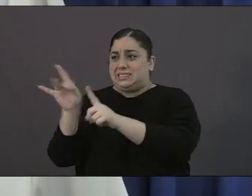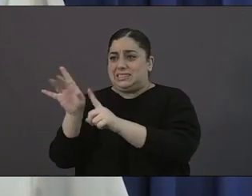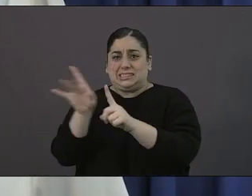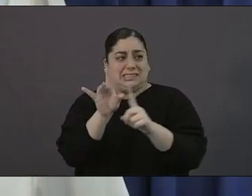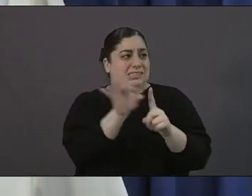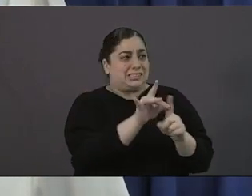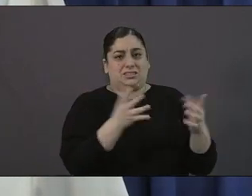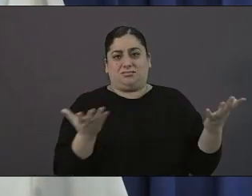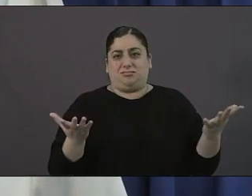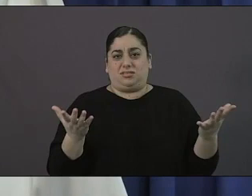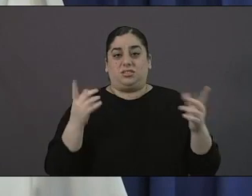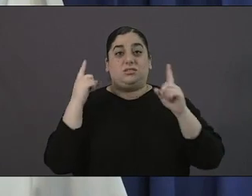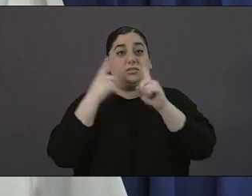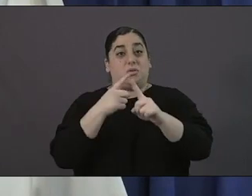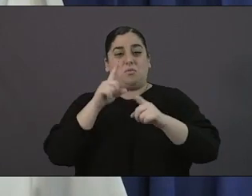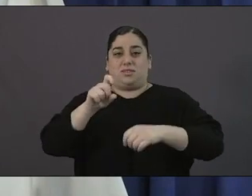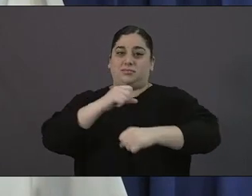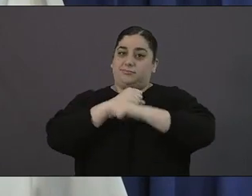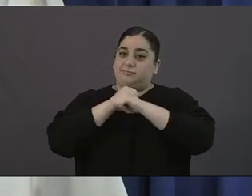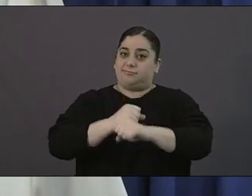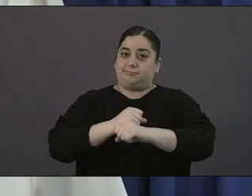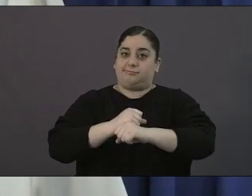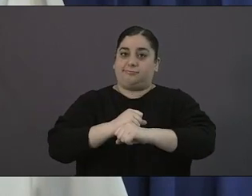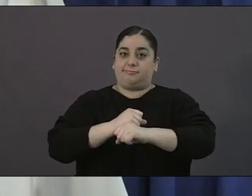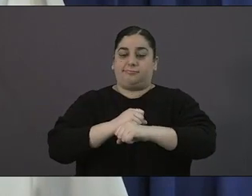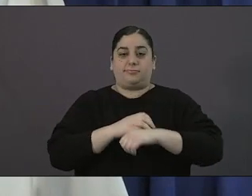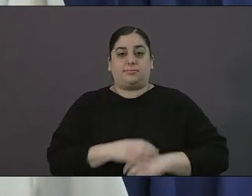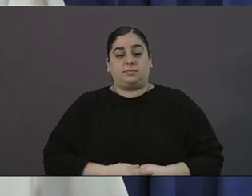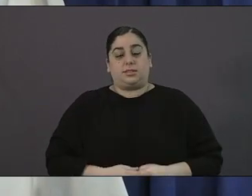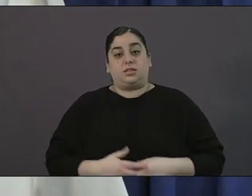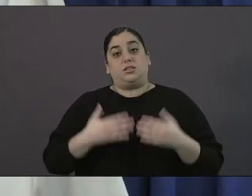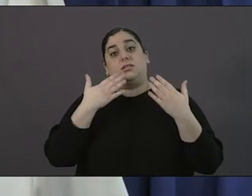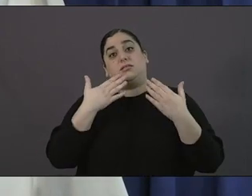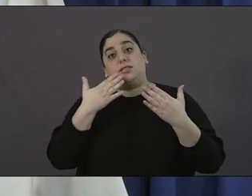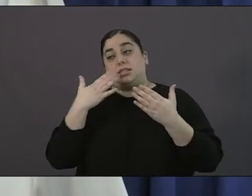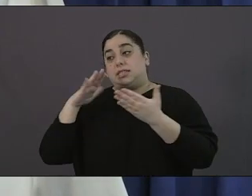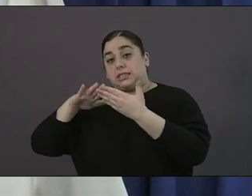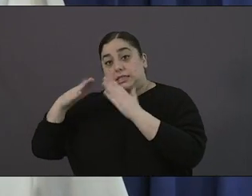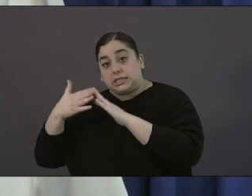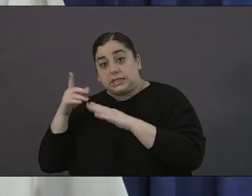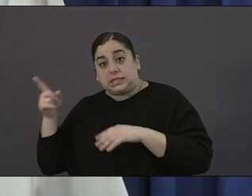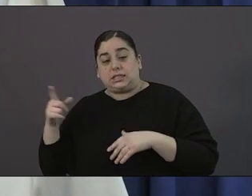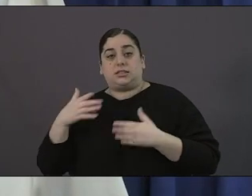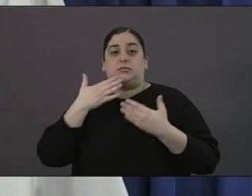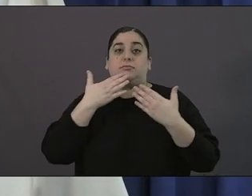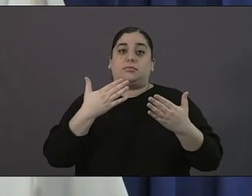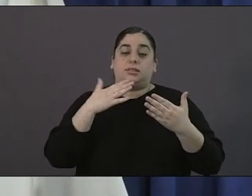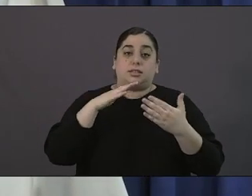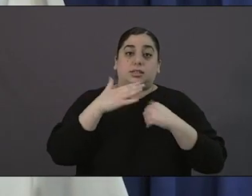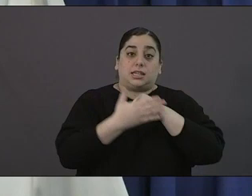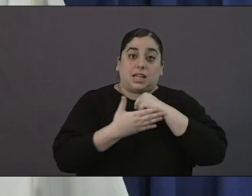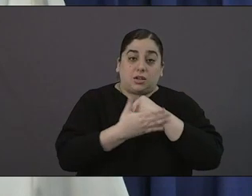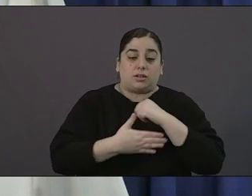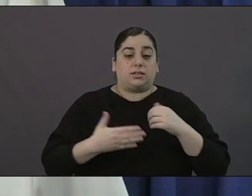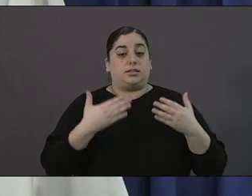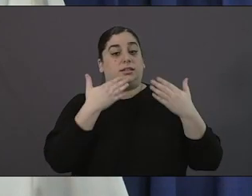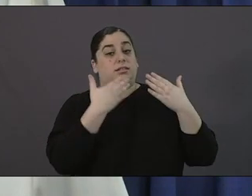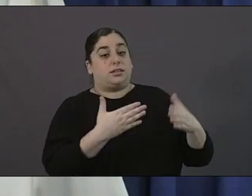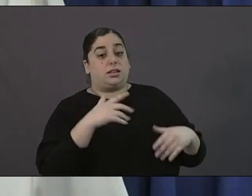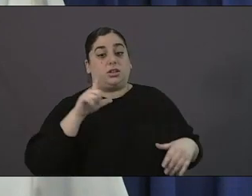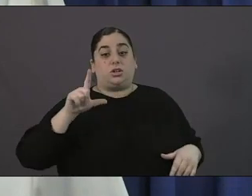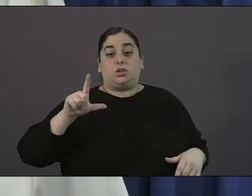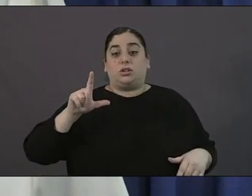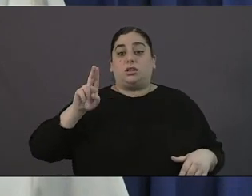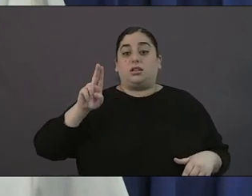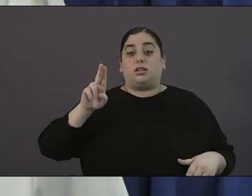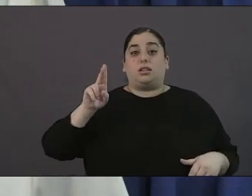the county lucky duck foundation others that's how we help is by jumping in with everybody with both feet to make